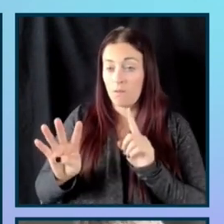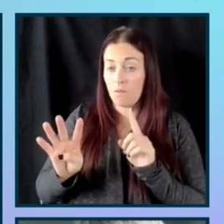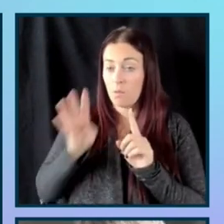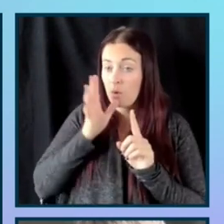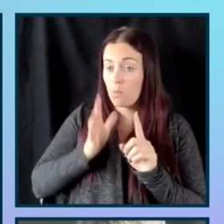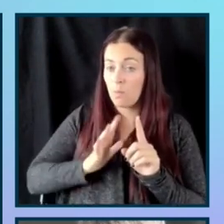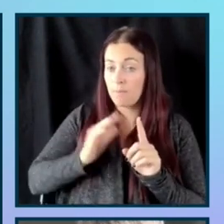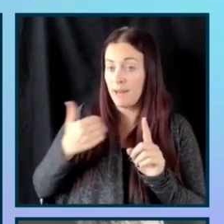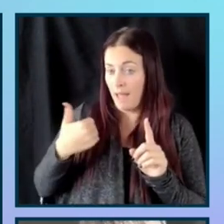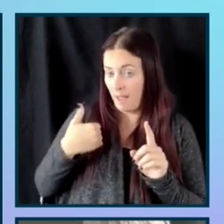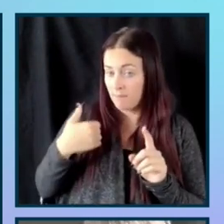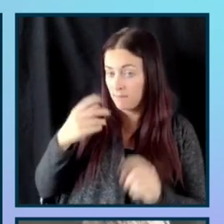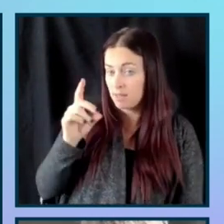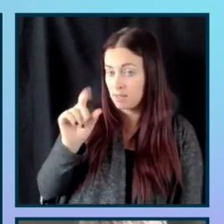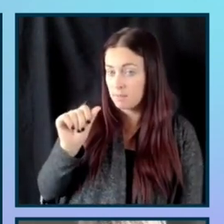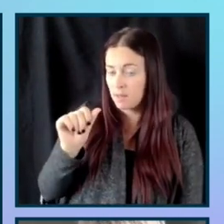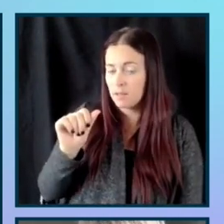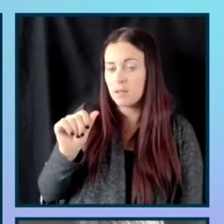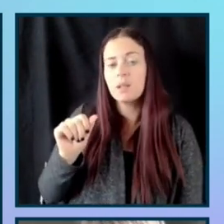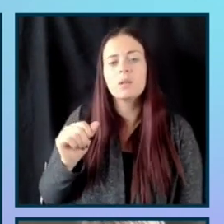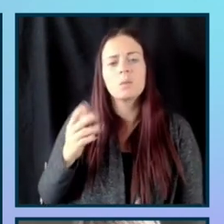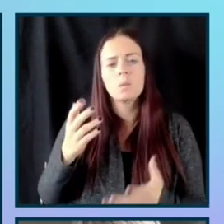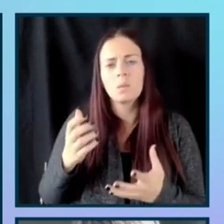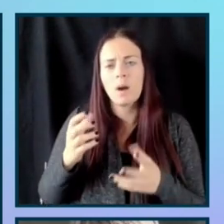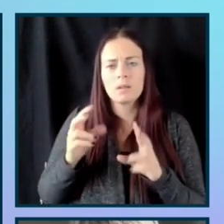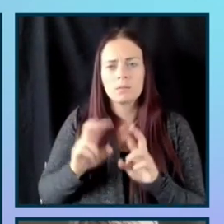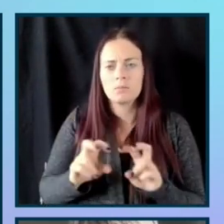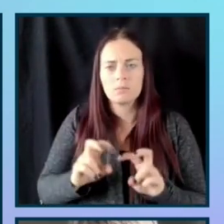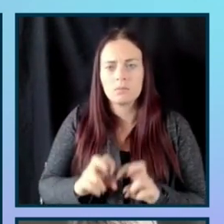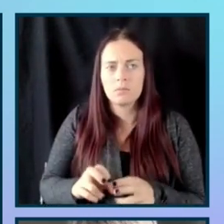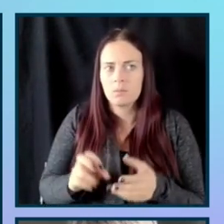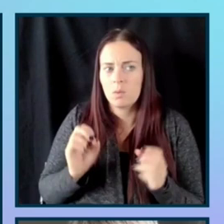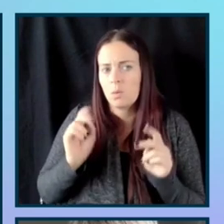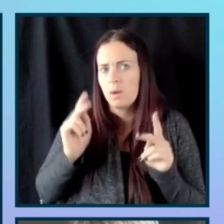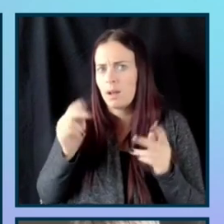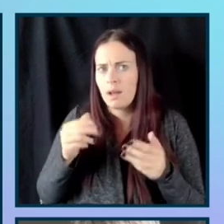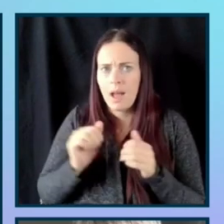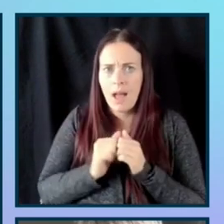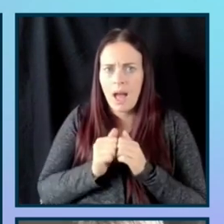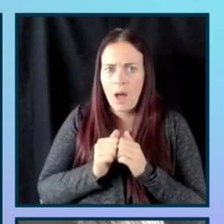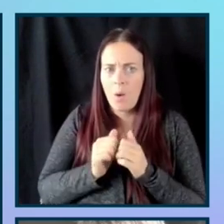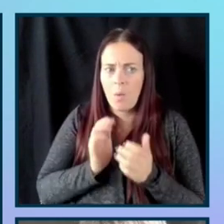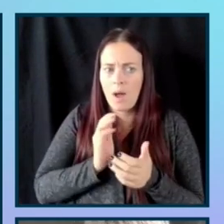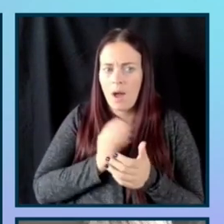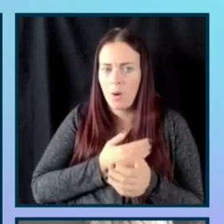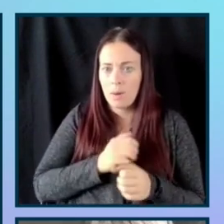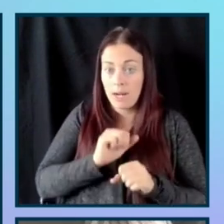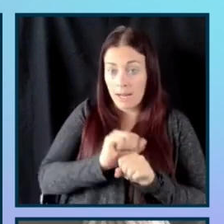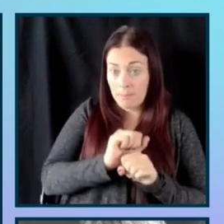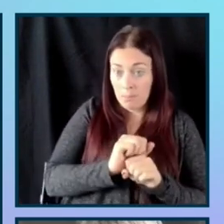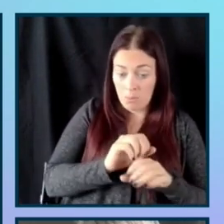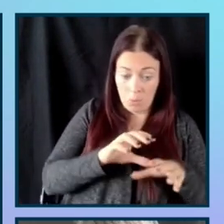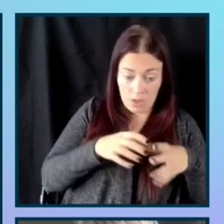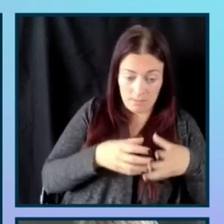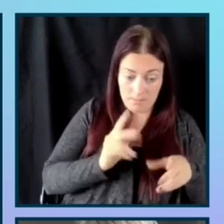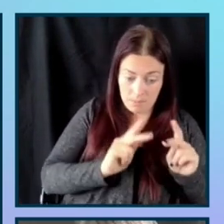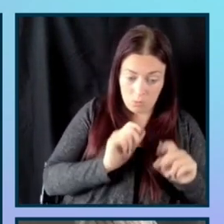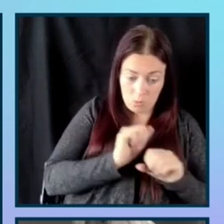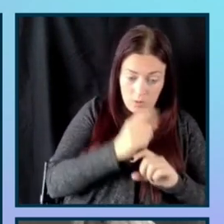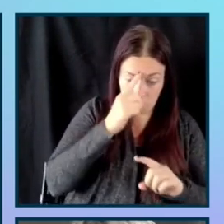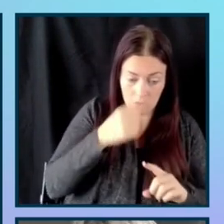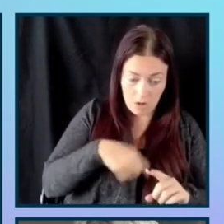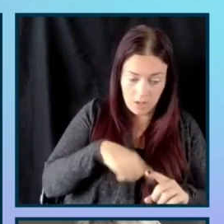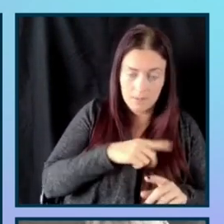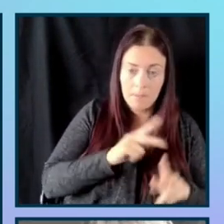have a disability. So we want to look at like, all right, well, how is our employee population representing, um,